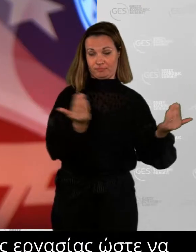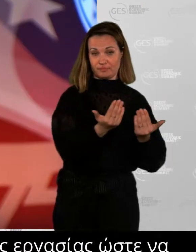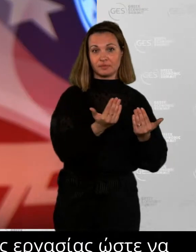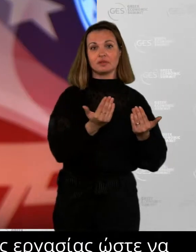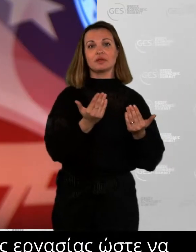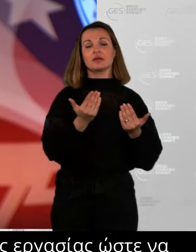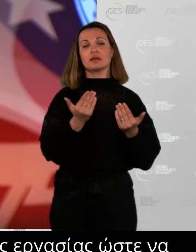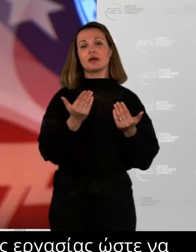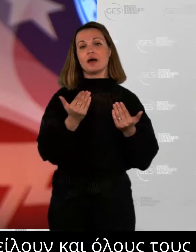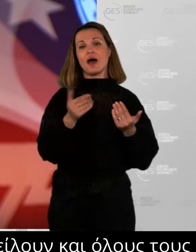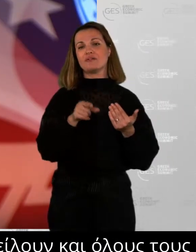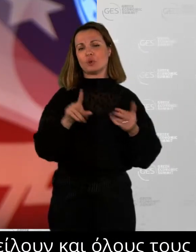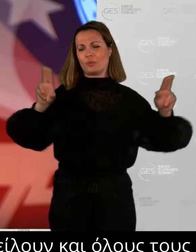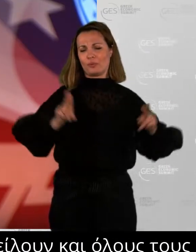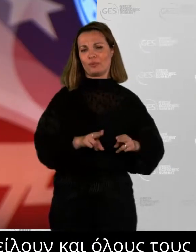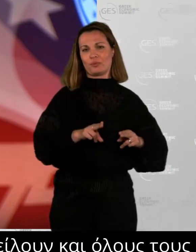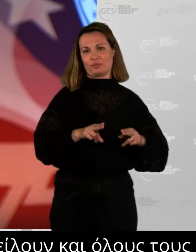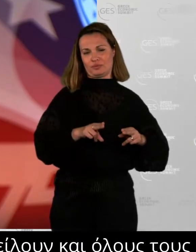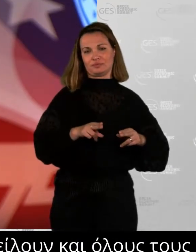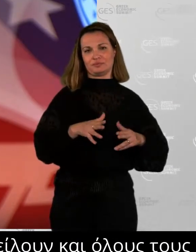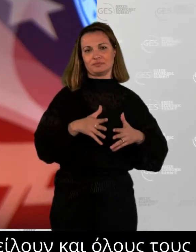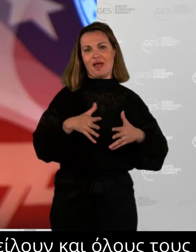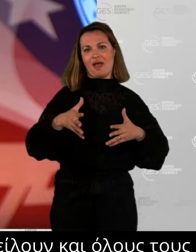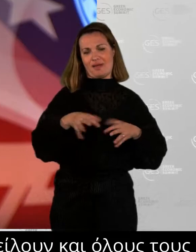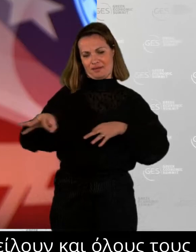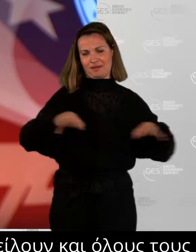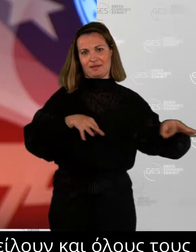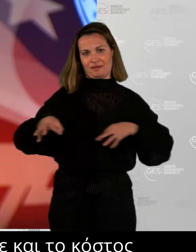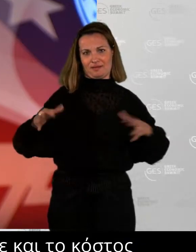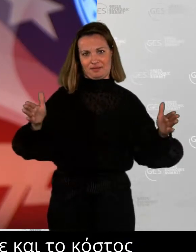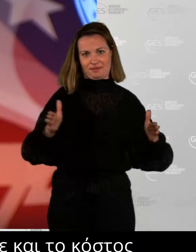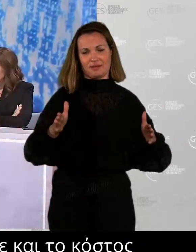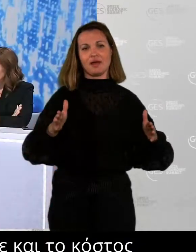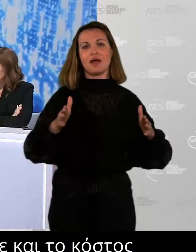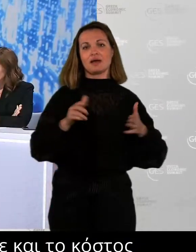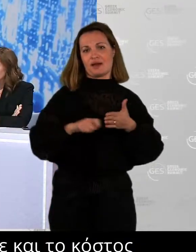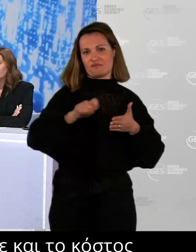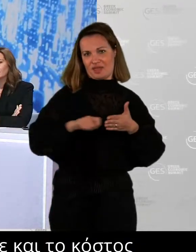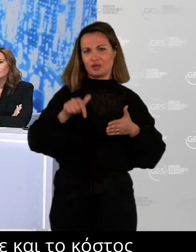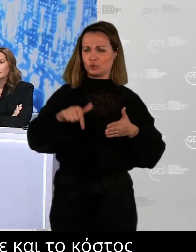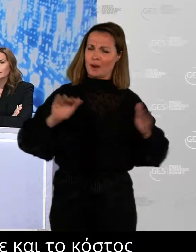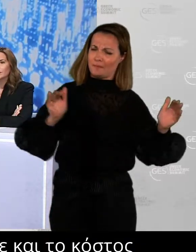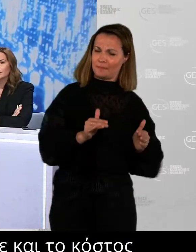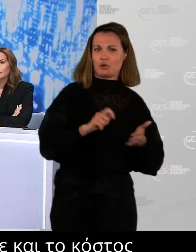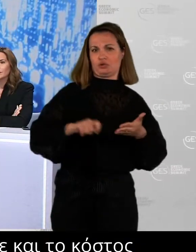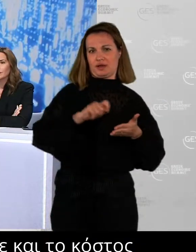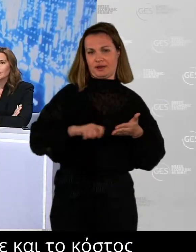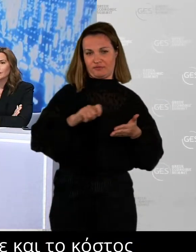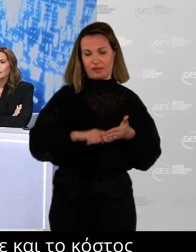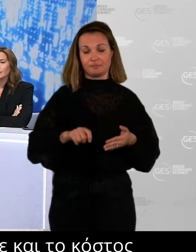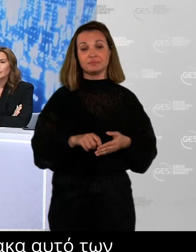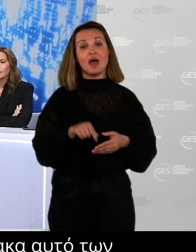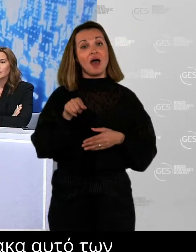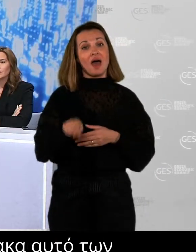there because the scale of these transitions influence, in my opinion, labor trends. And so policy makers